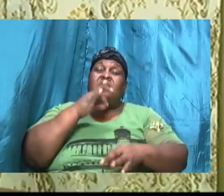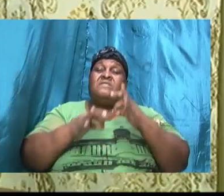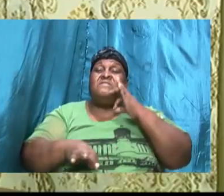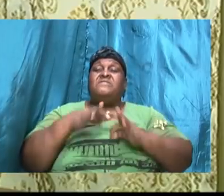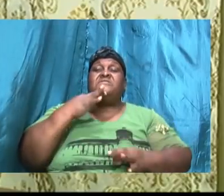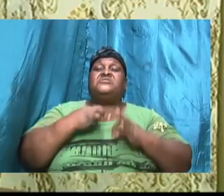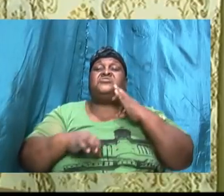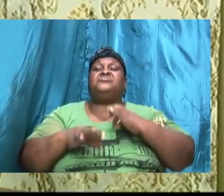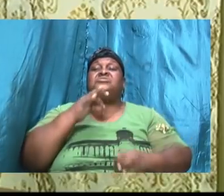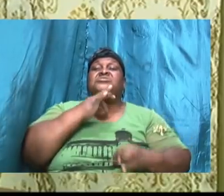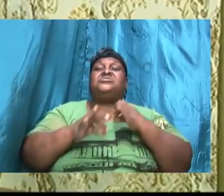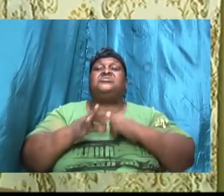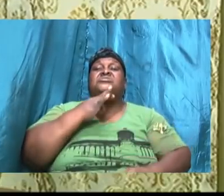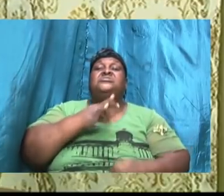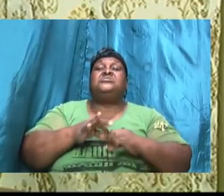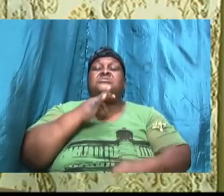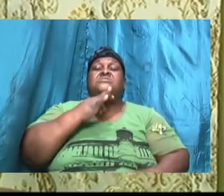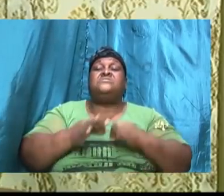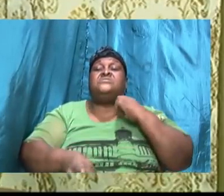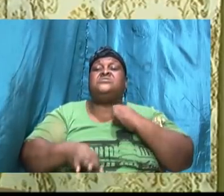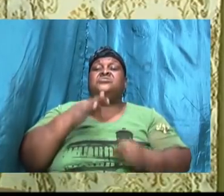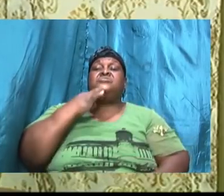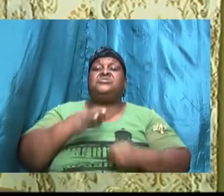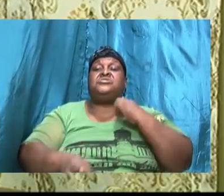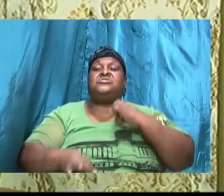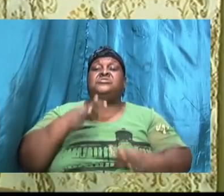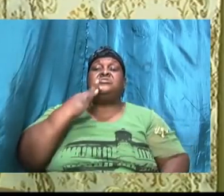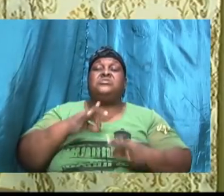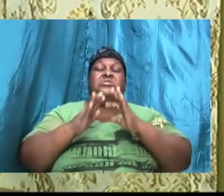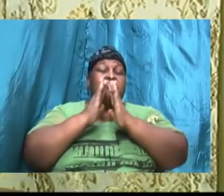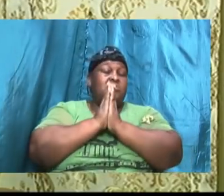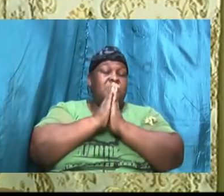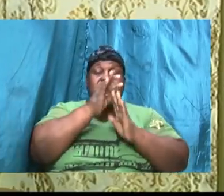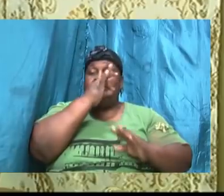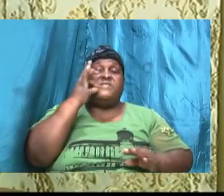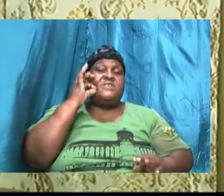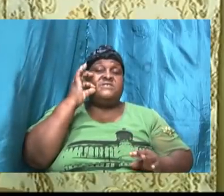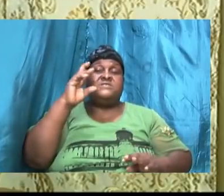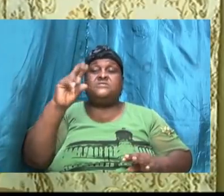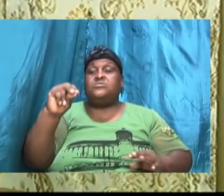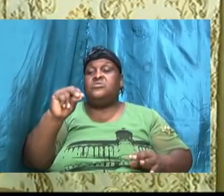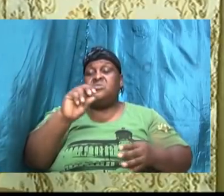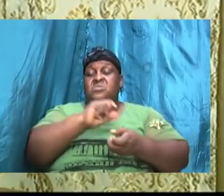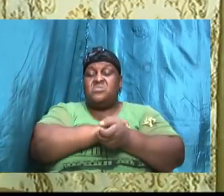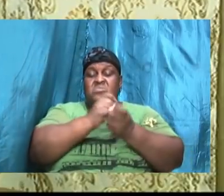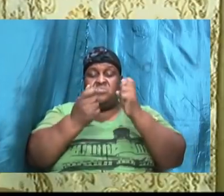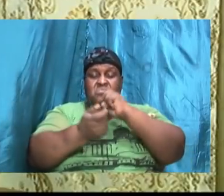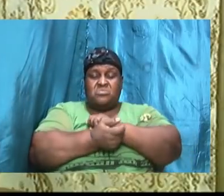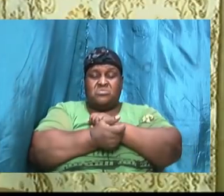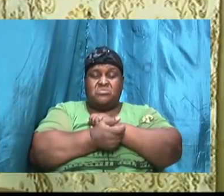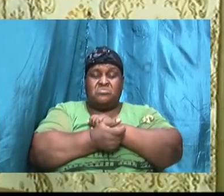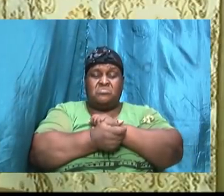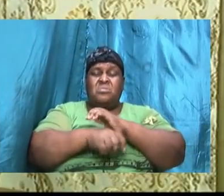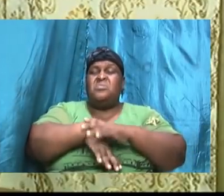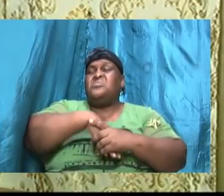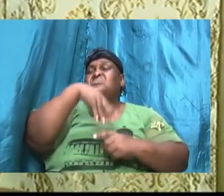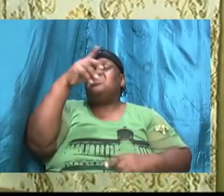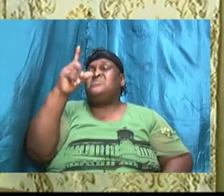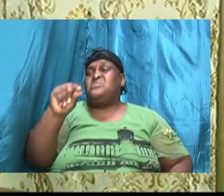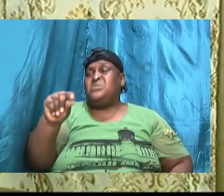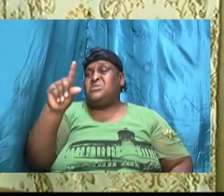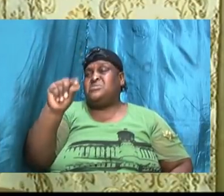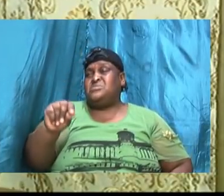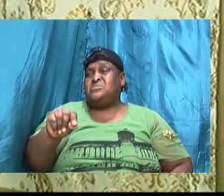They pray, they fast, and there is still no change. They are in, out of 2020 into